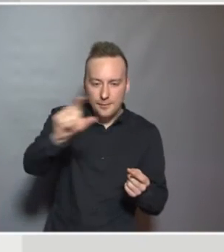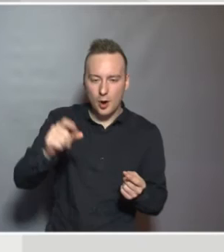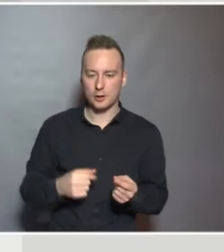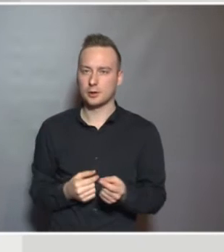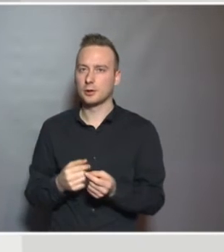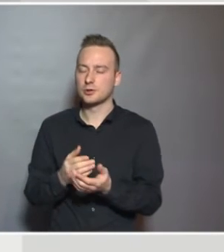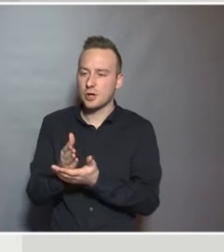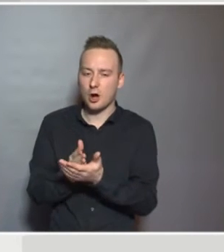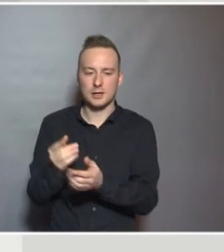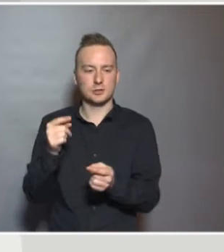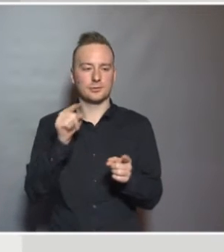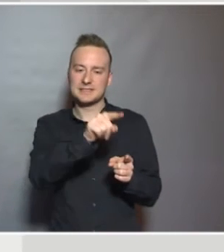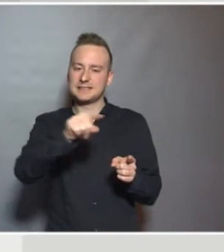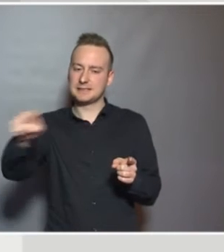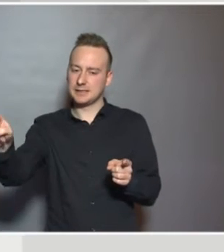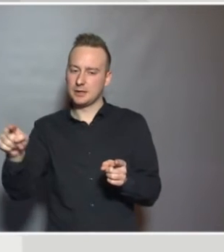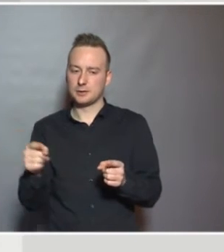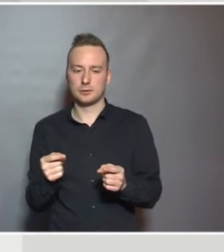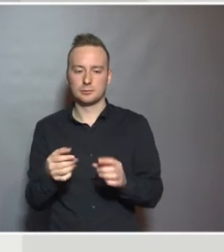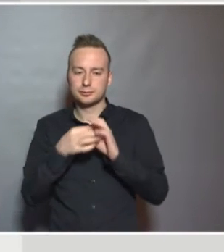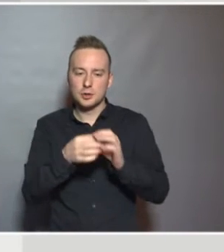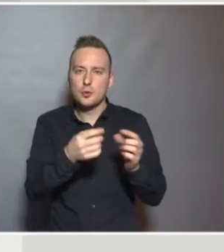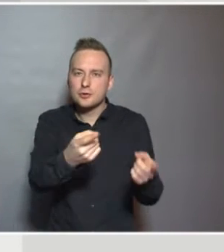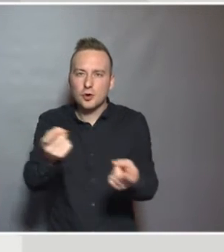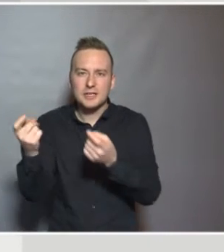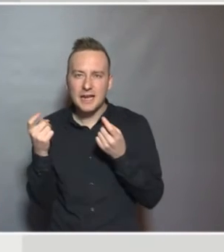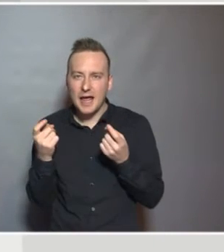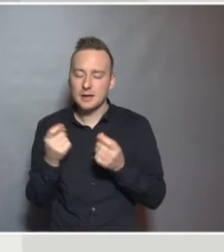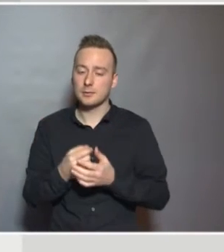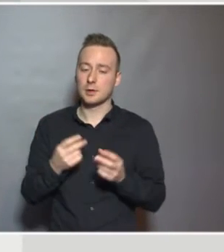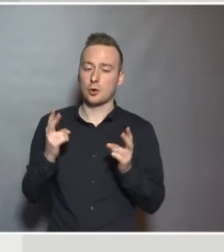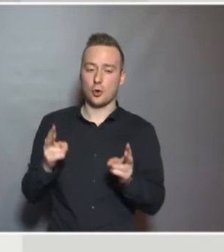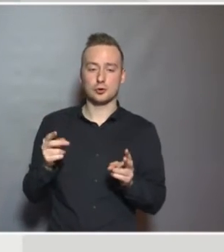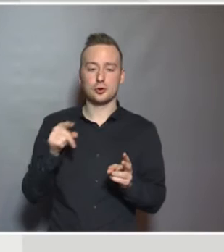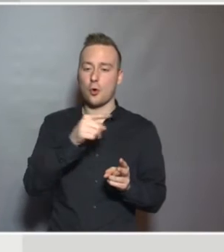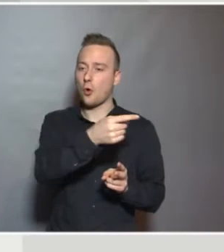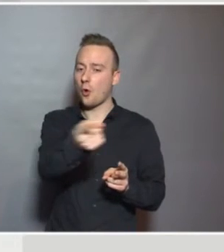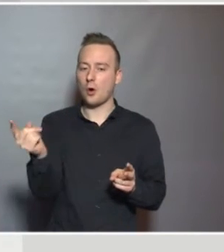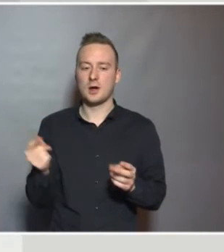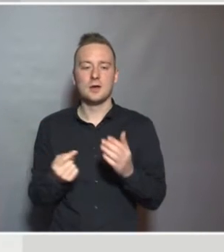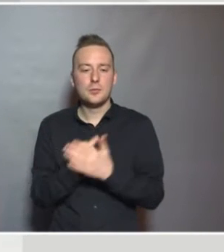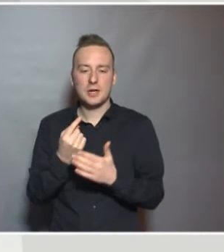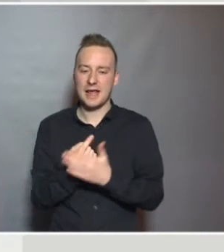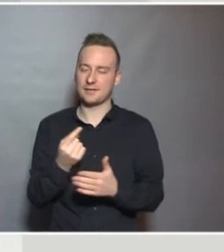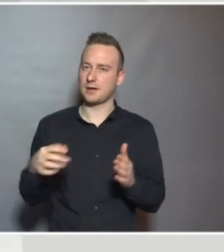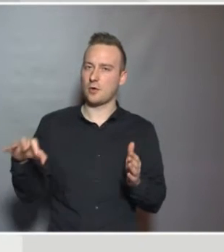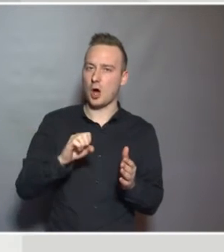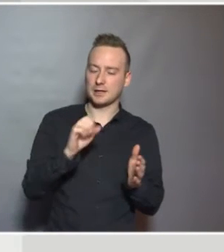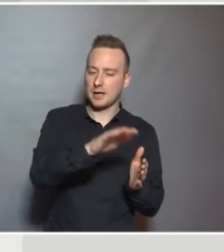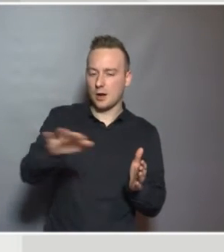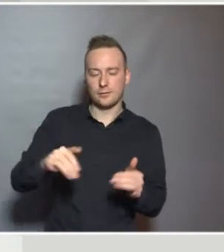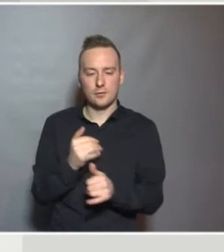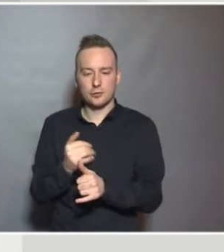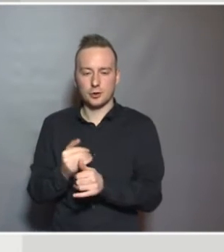countries seem to be facing in terms of challenges, but also all countries see as opportunities for developing their systems,